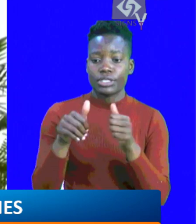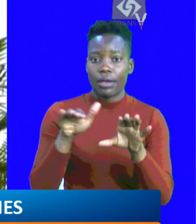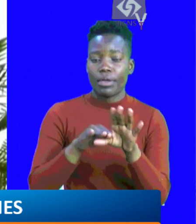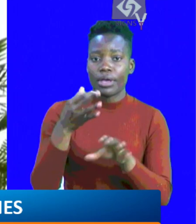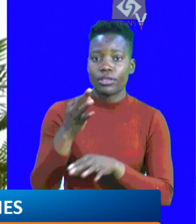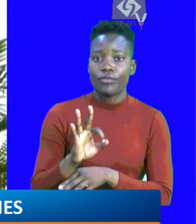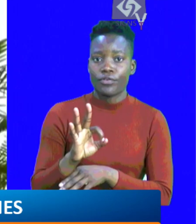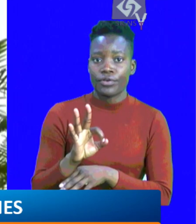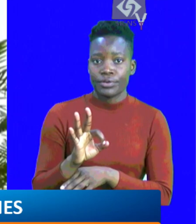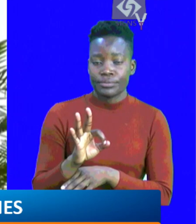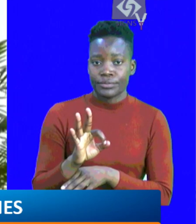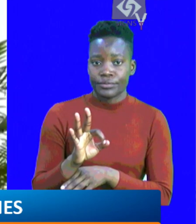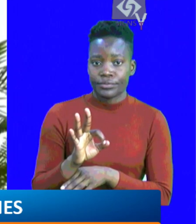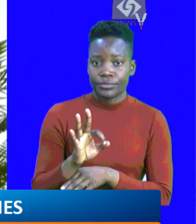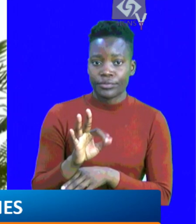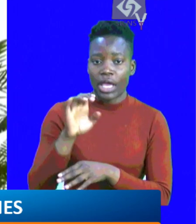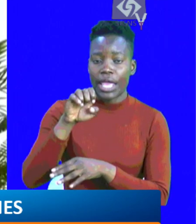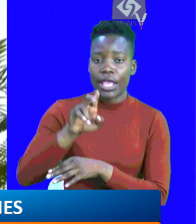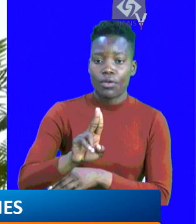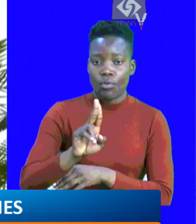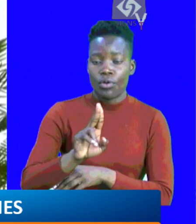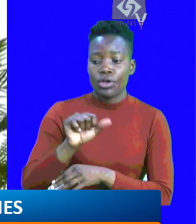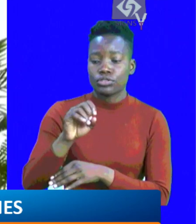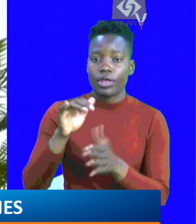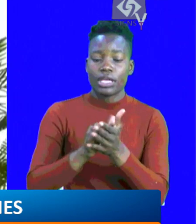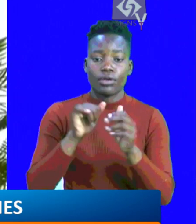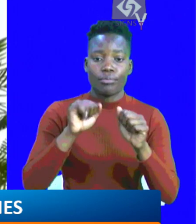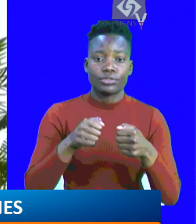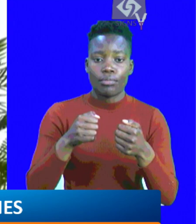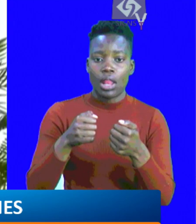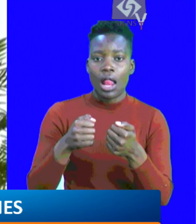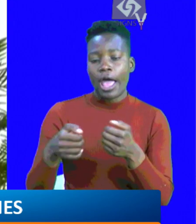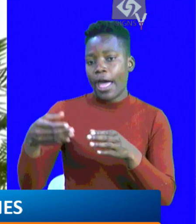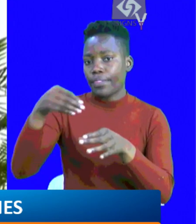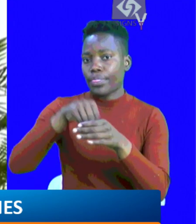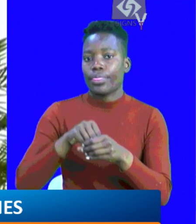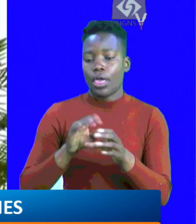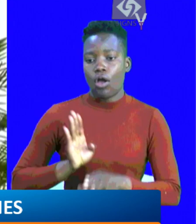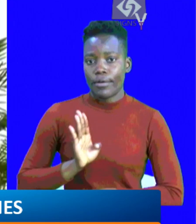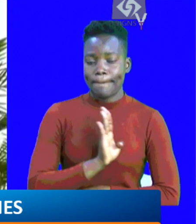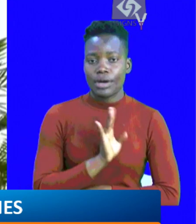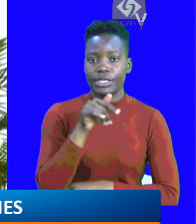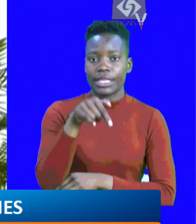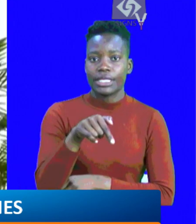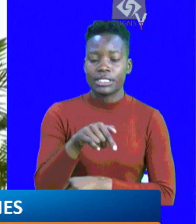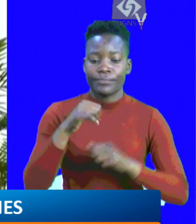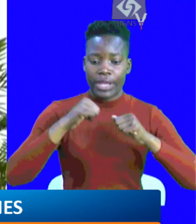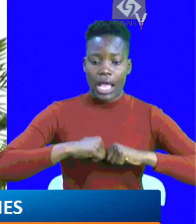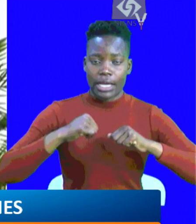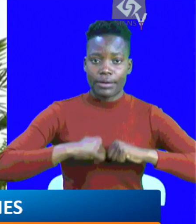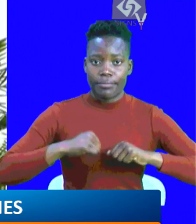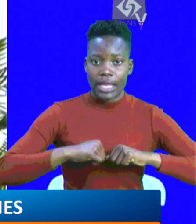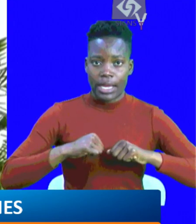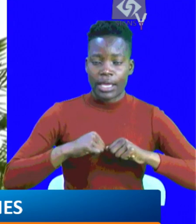African states that are members of the tripartite free trade agreement, so that we can bring them on